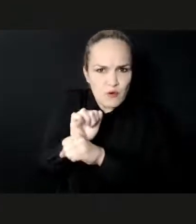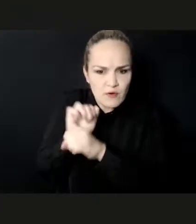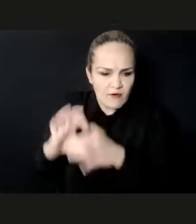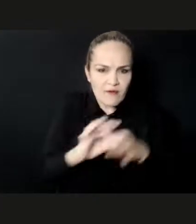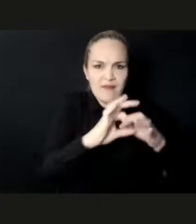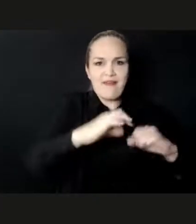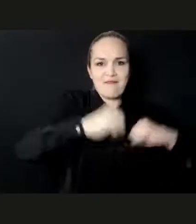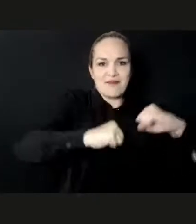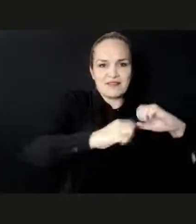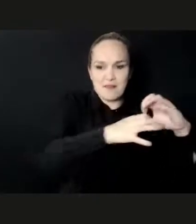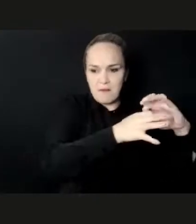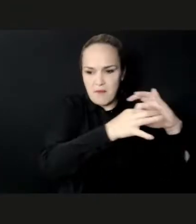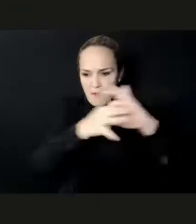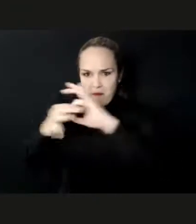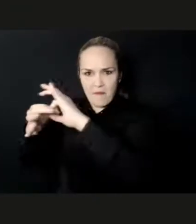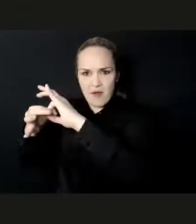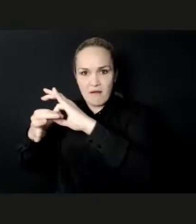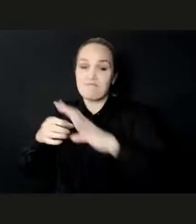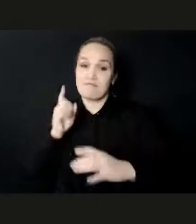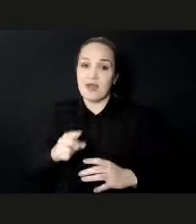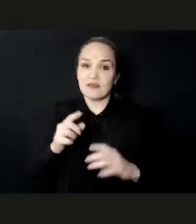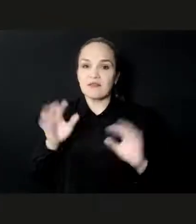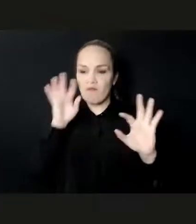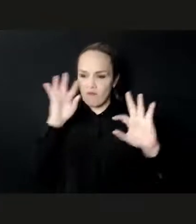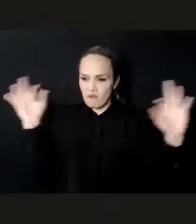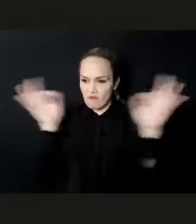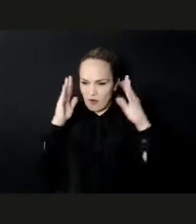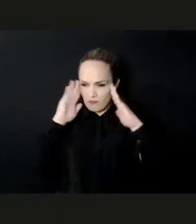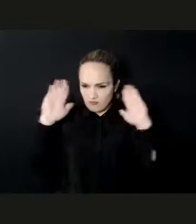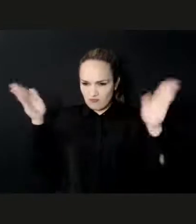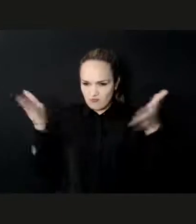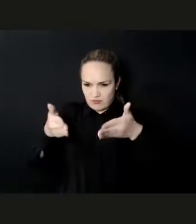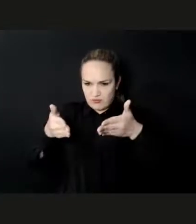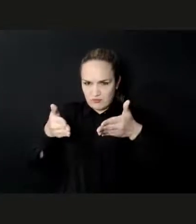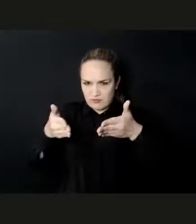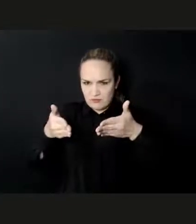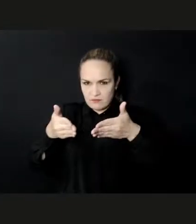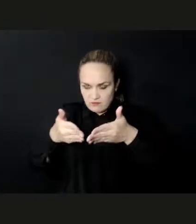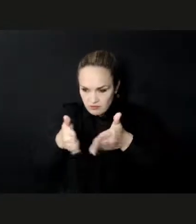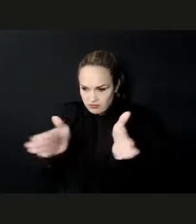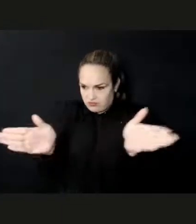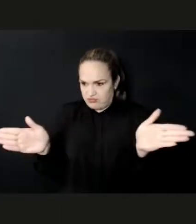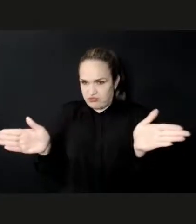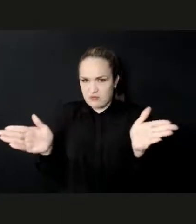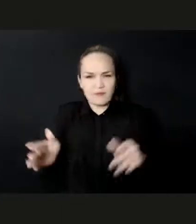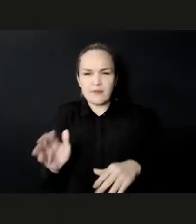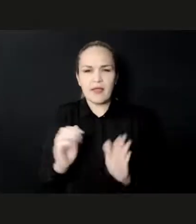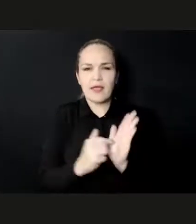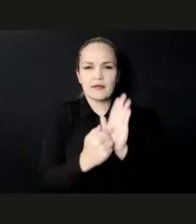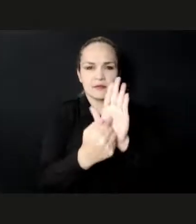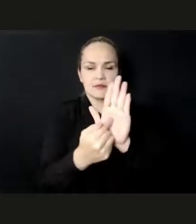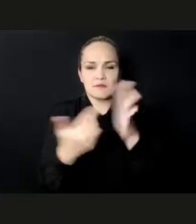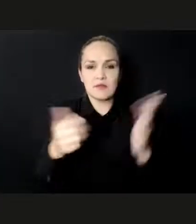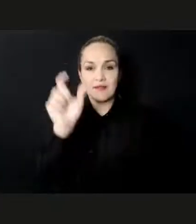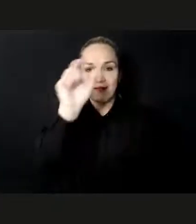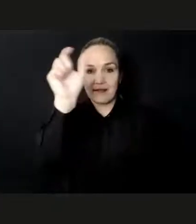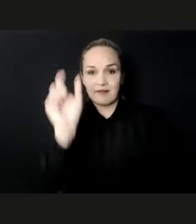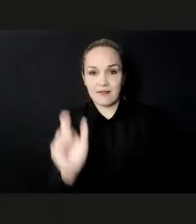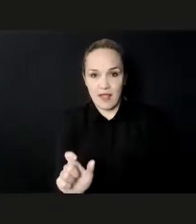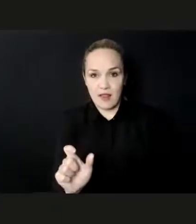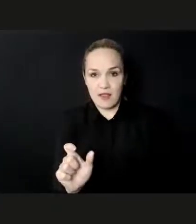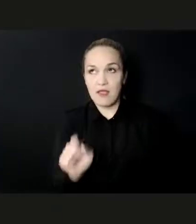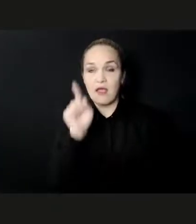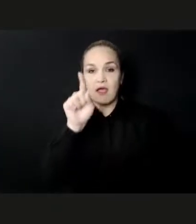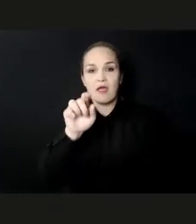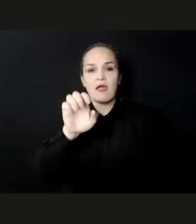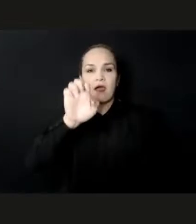For instance, together with the EU and Italy, we have developed 13 creative industries clusters in